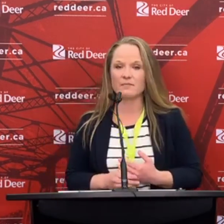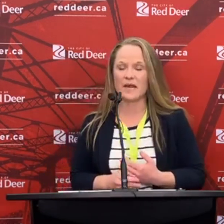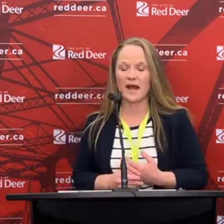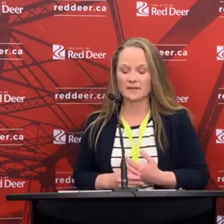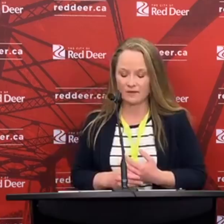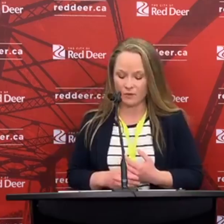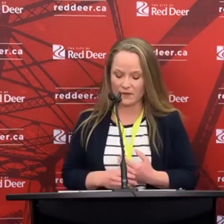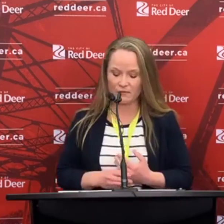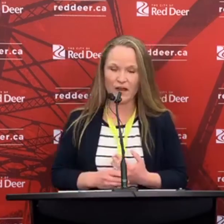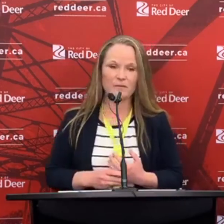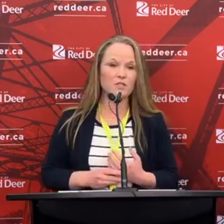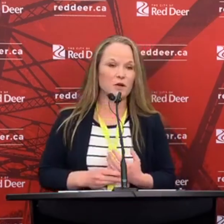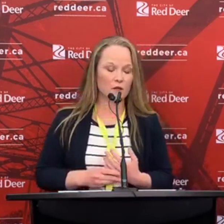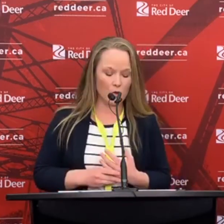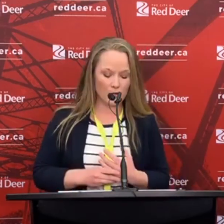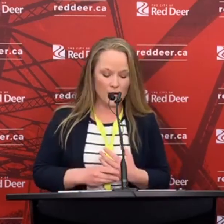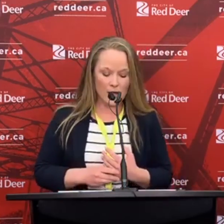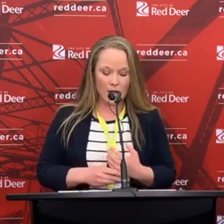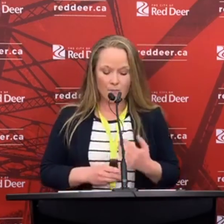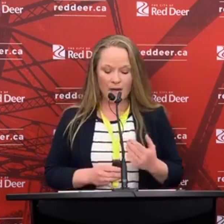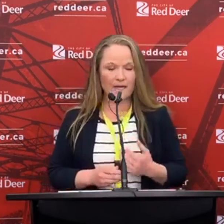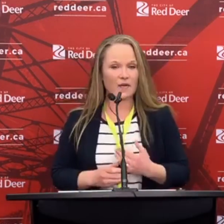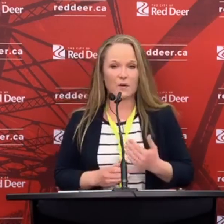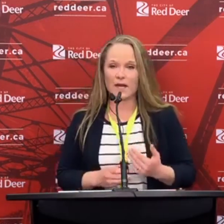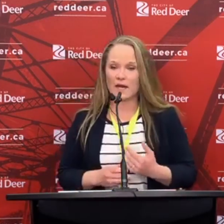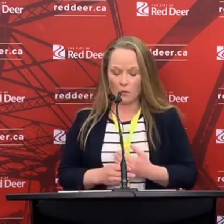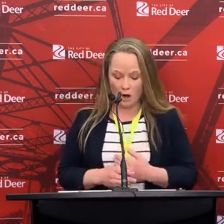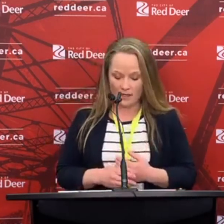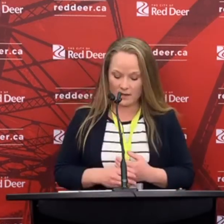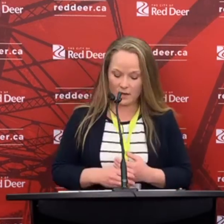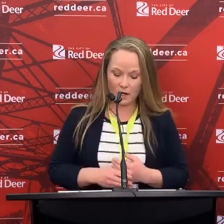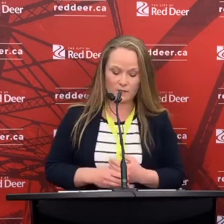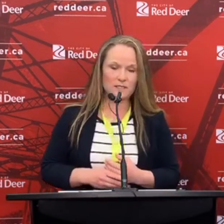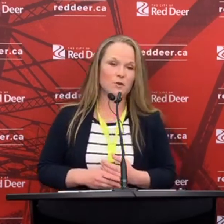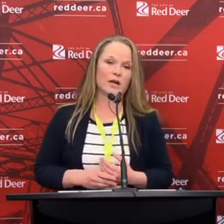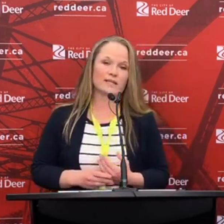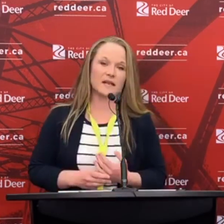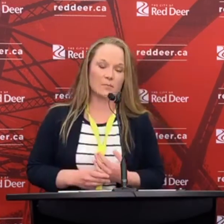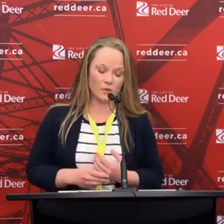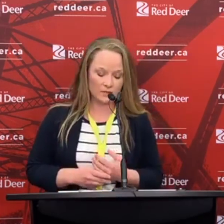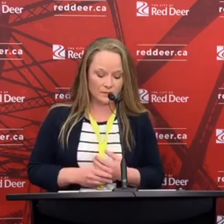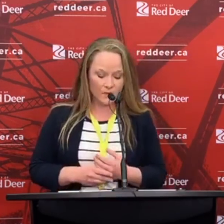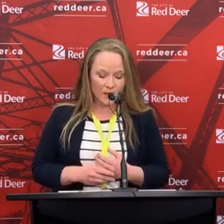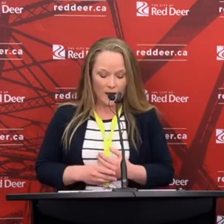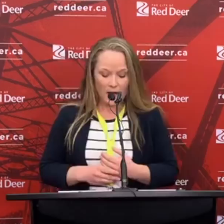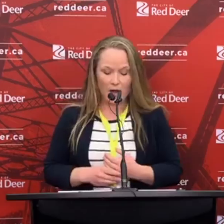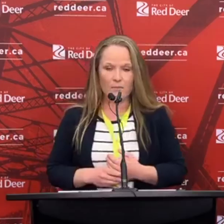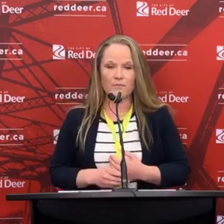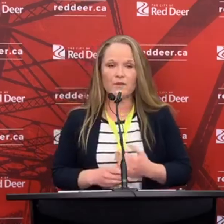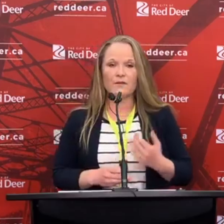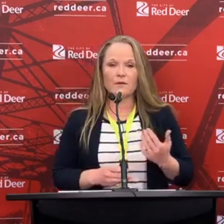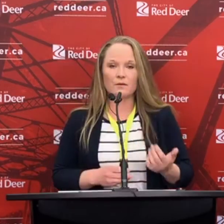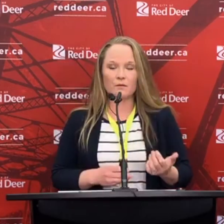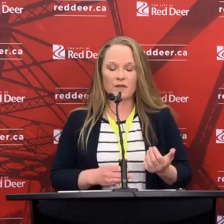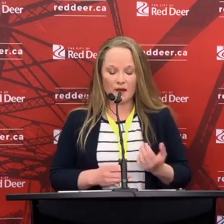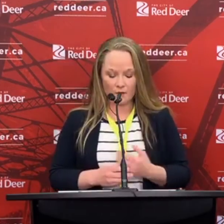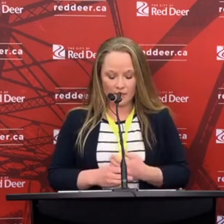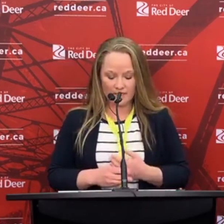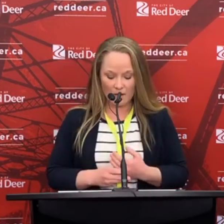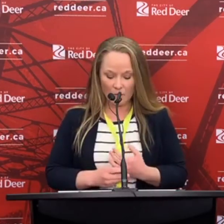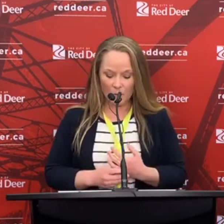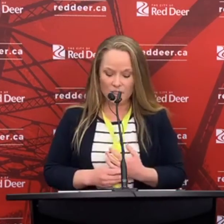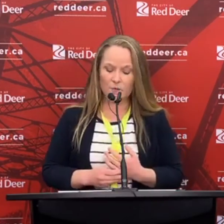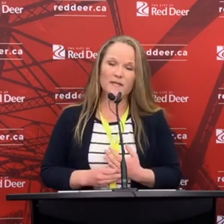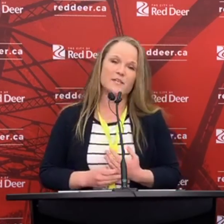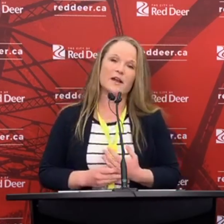these spaces and be active with their families or alone. Biking, running and walking are some great examples. The